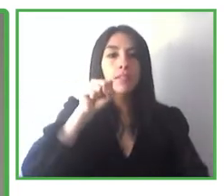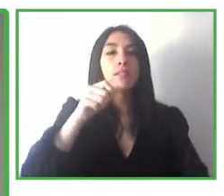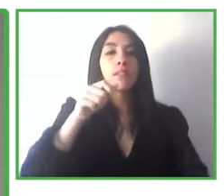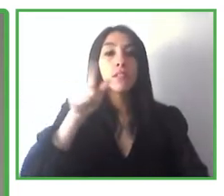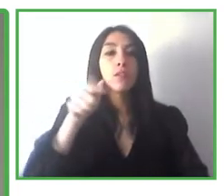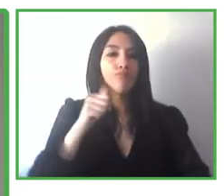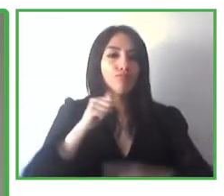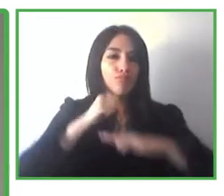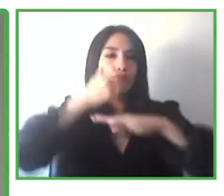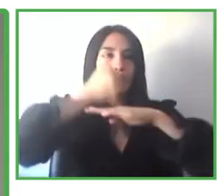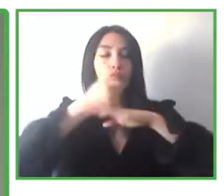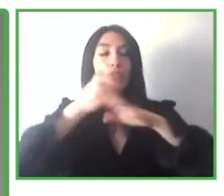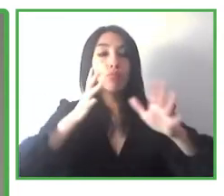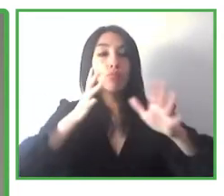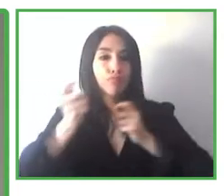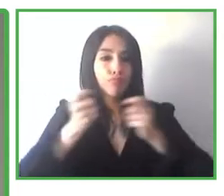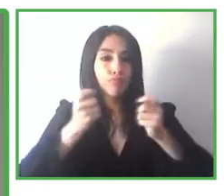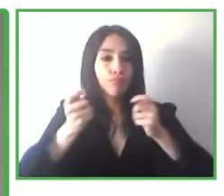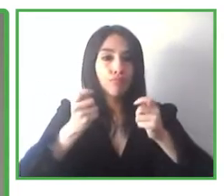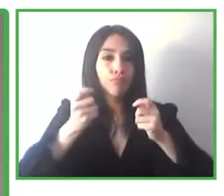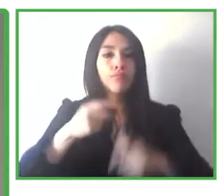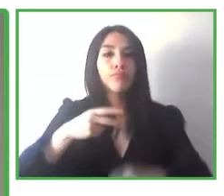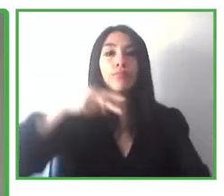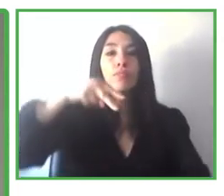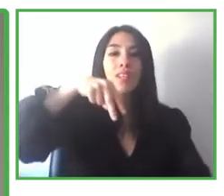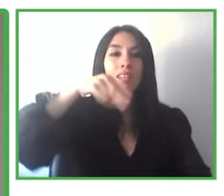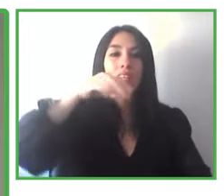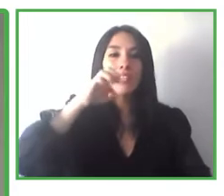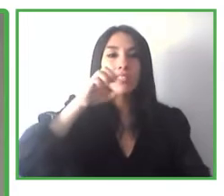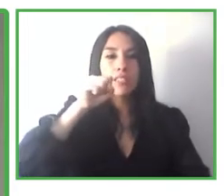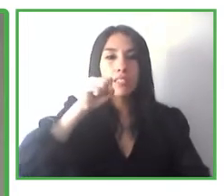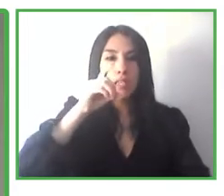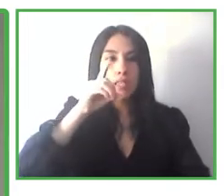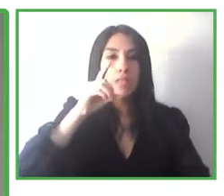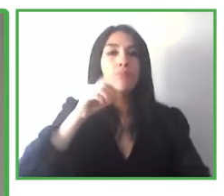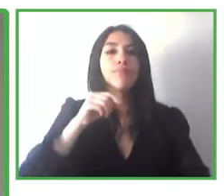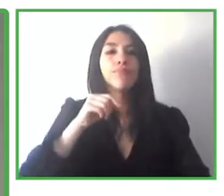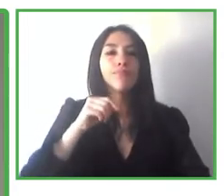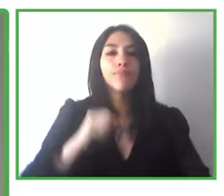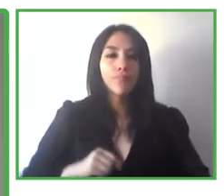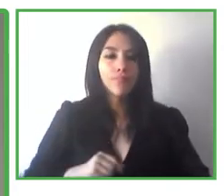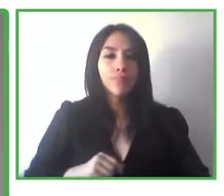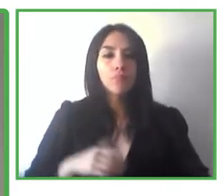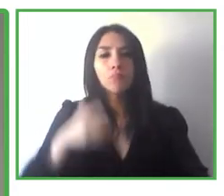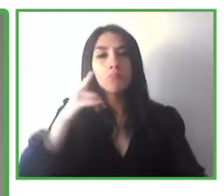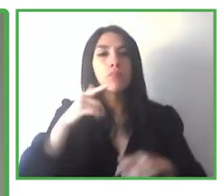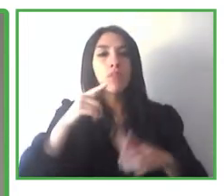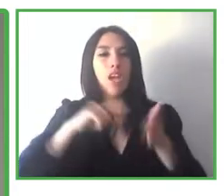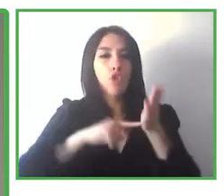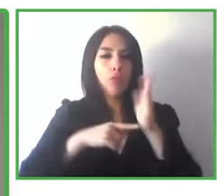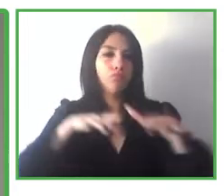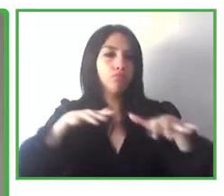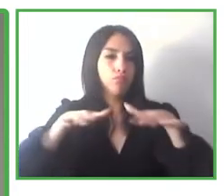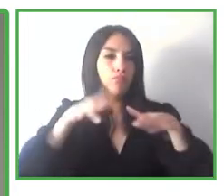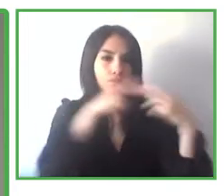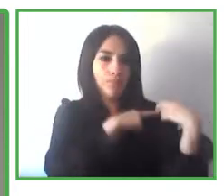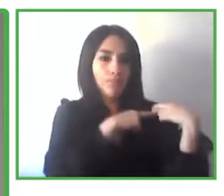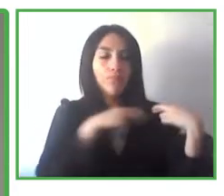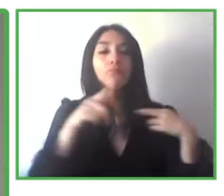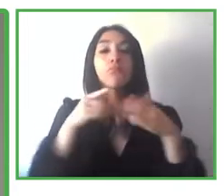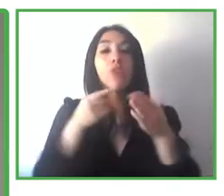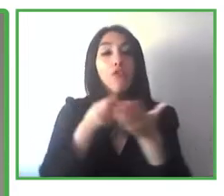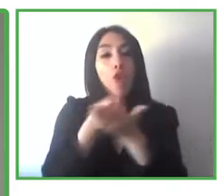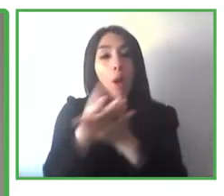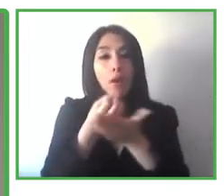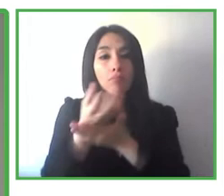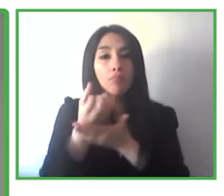Nelsys Tech for many years now. And Raul is an engineer in IT